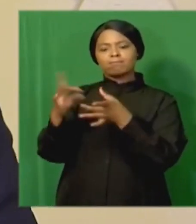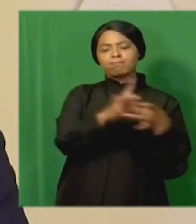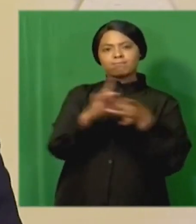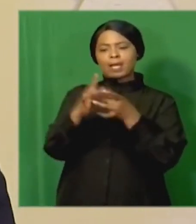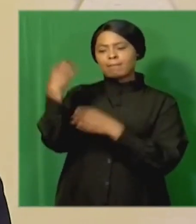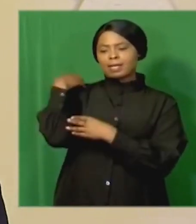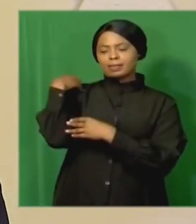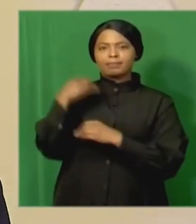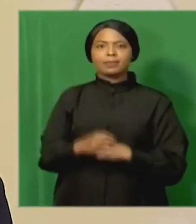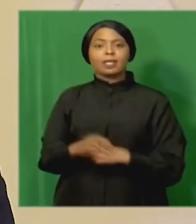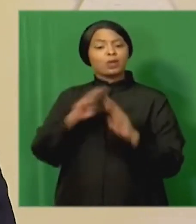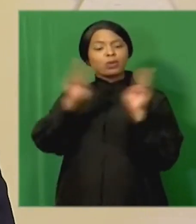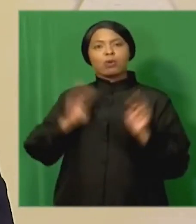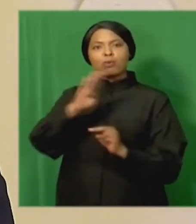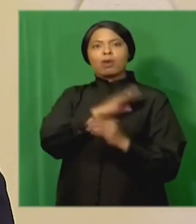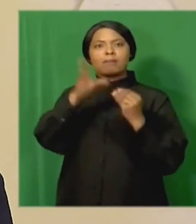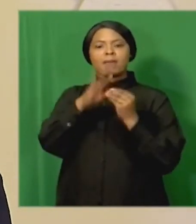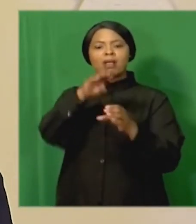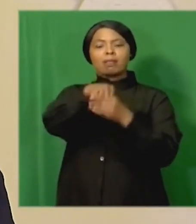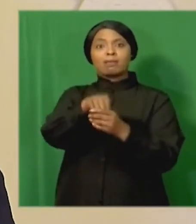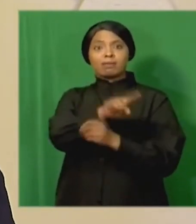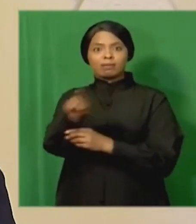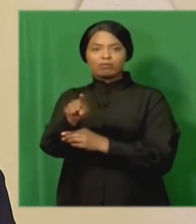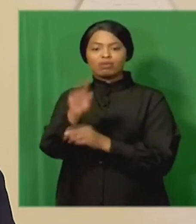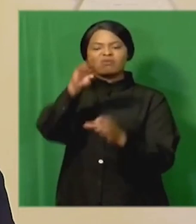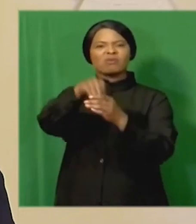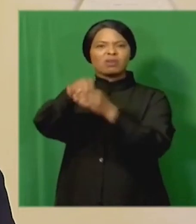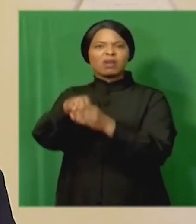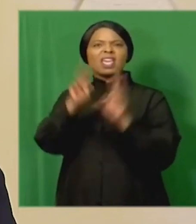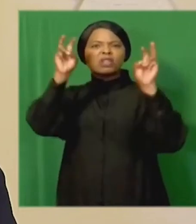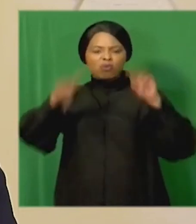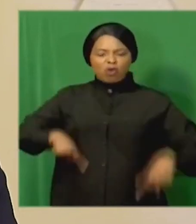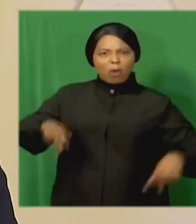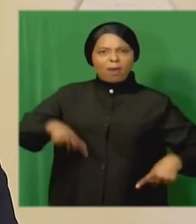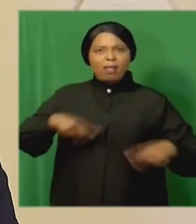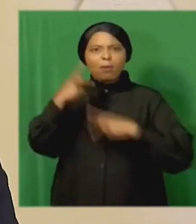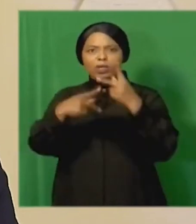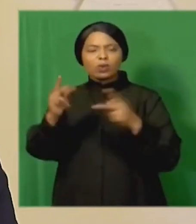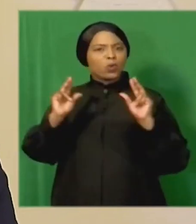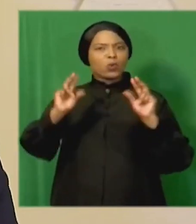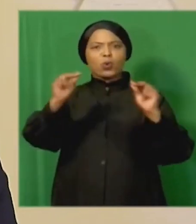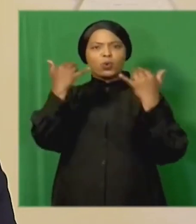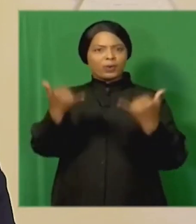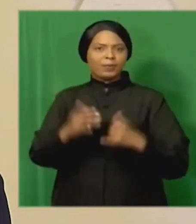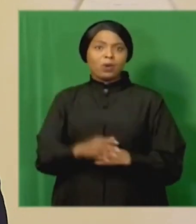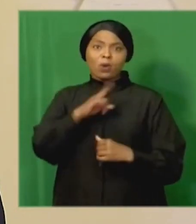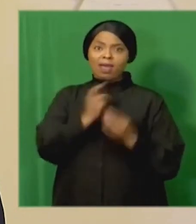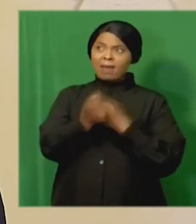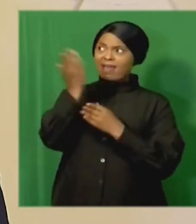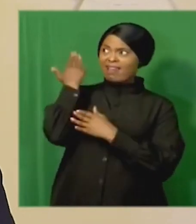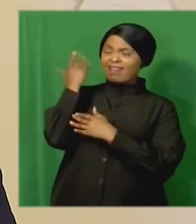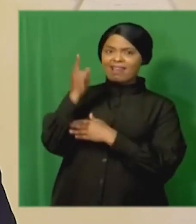no board member will be allowed to be involved in procurement processes as has happened